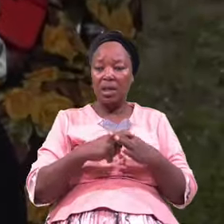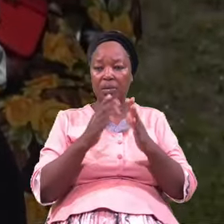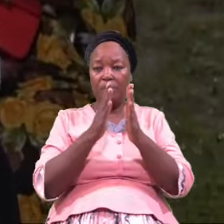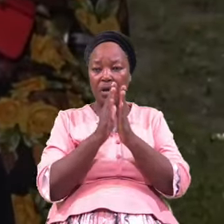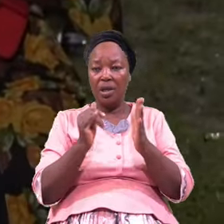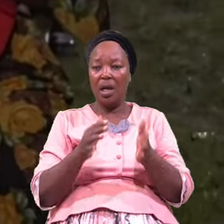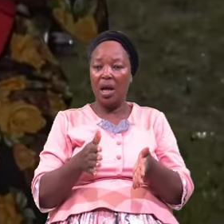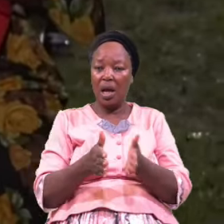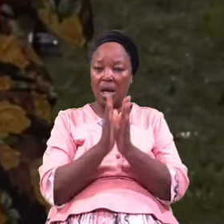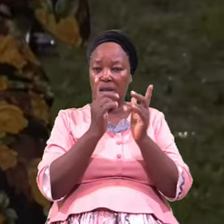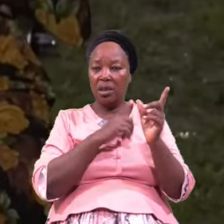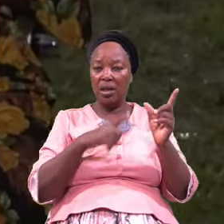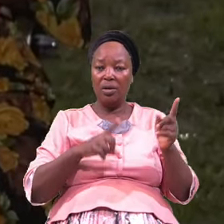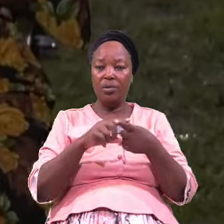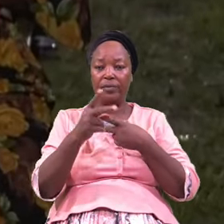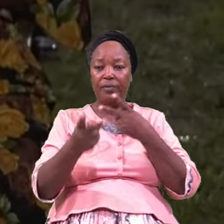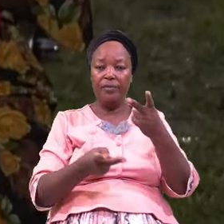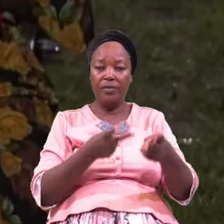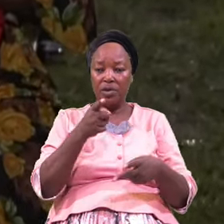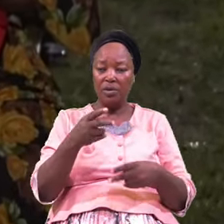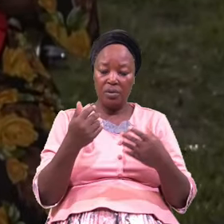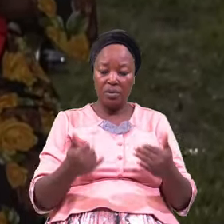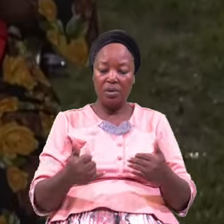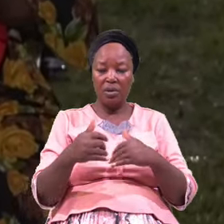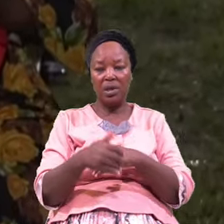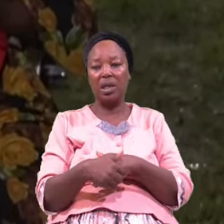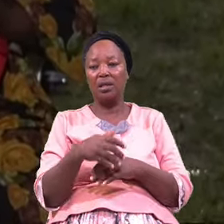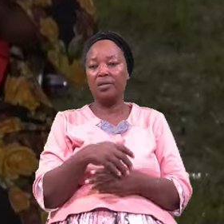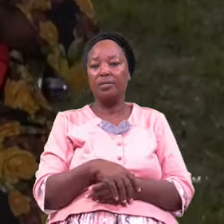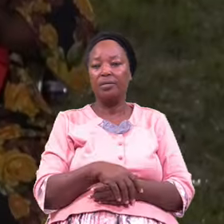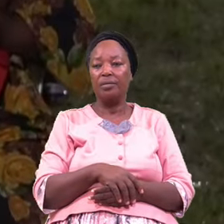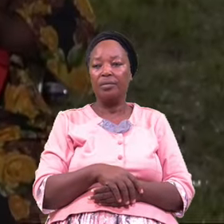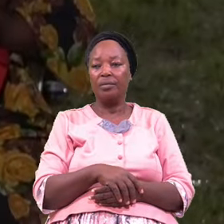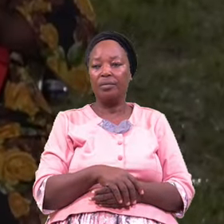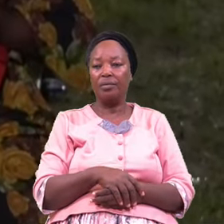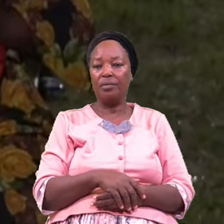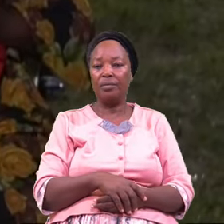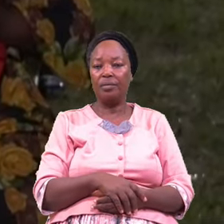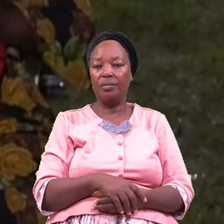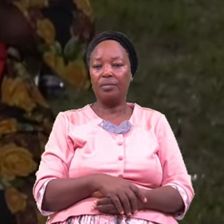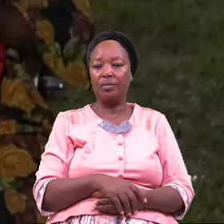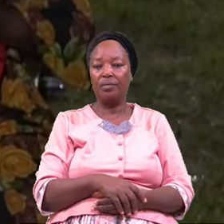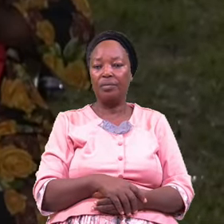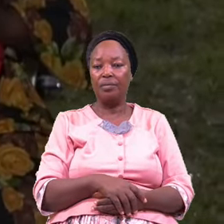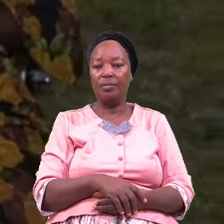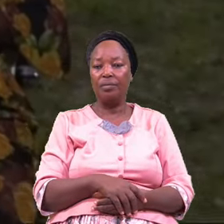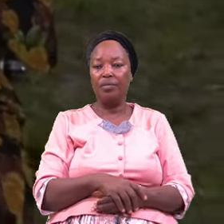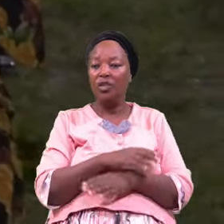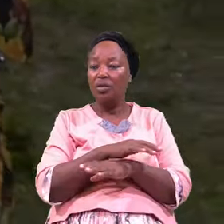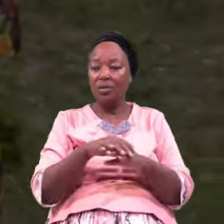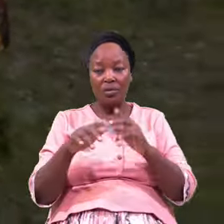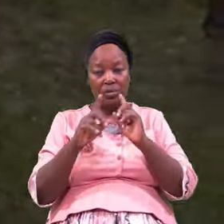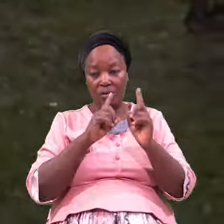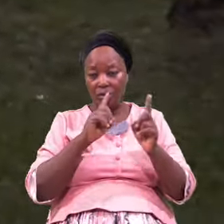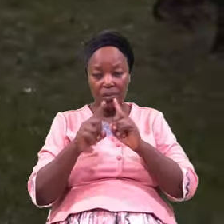Dokpasi They Have It In You Pay Just After The Fish Market